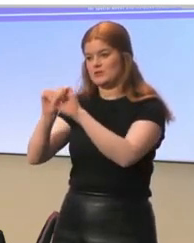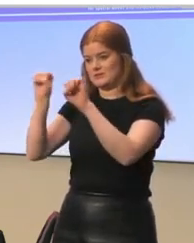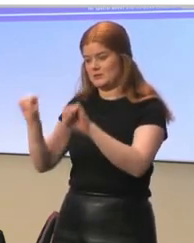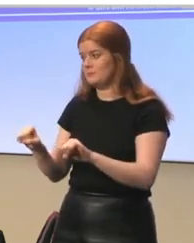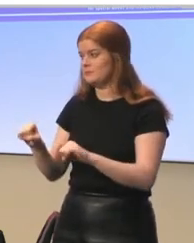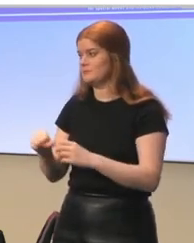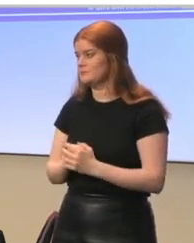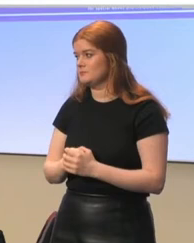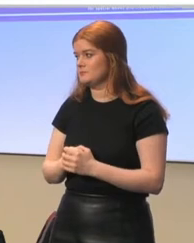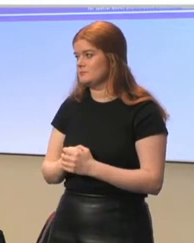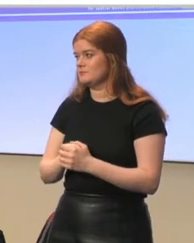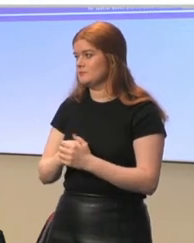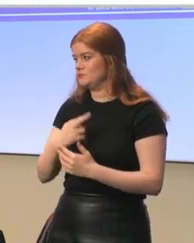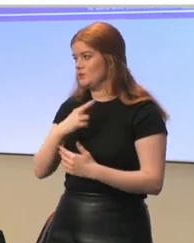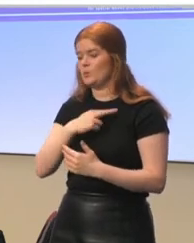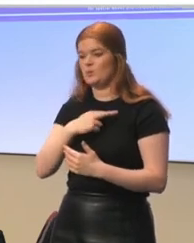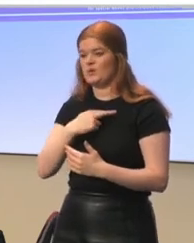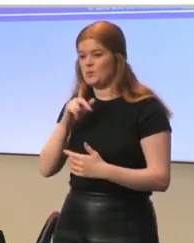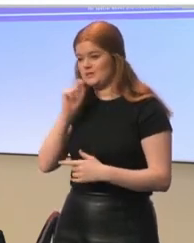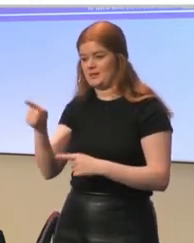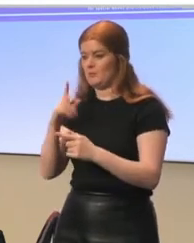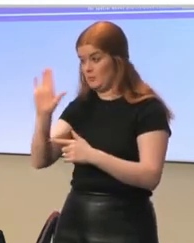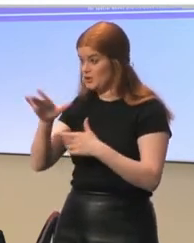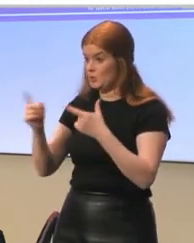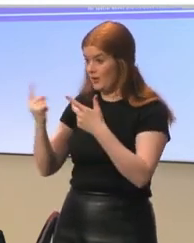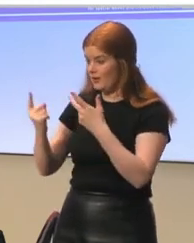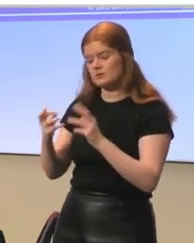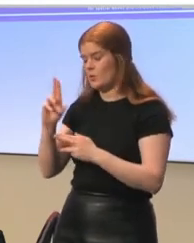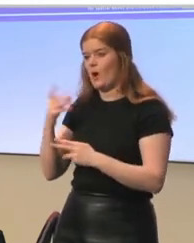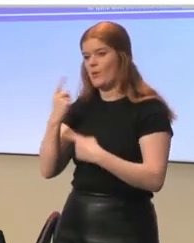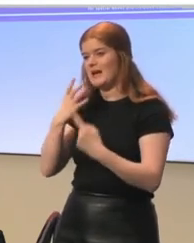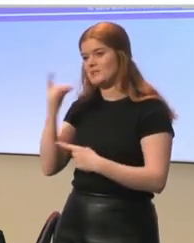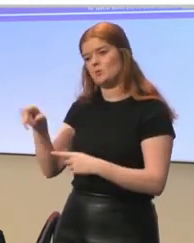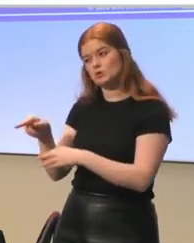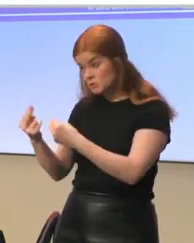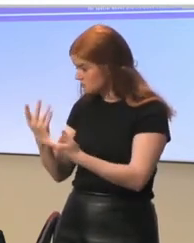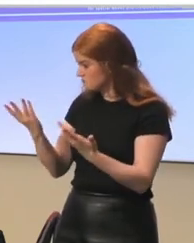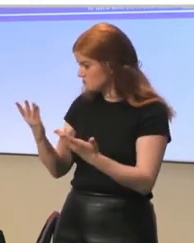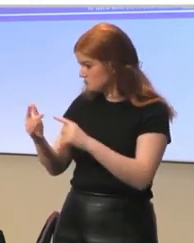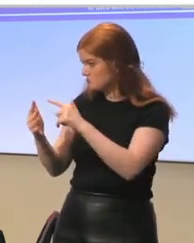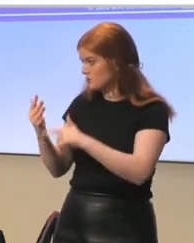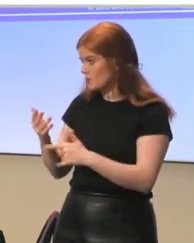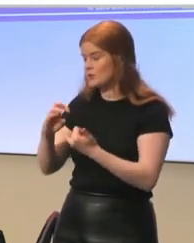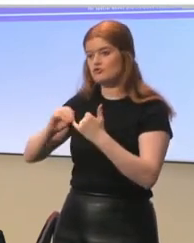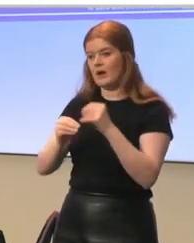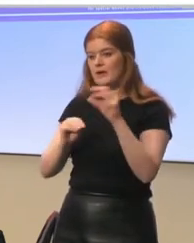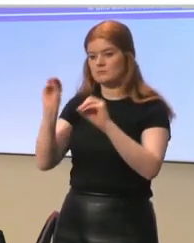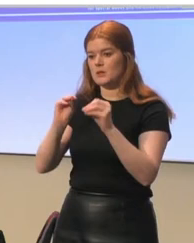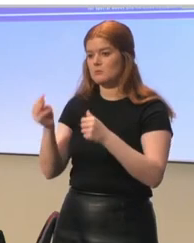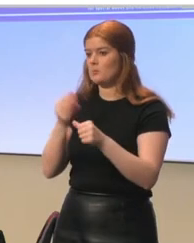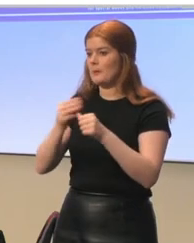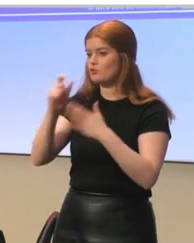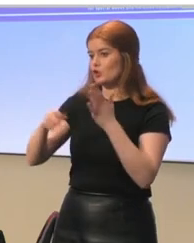So, we don't tell them what to do. We ask them what they need. We try to prepare projects together with them.